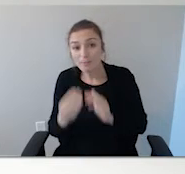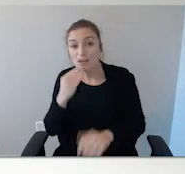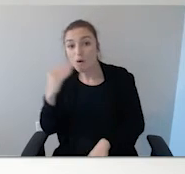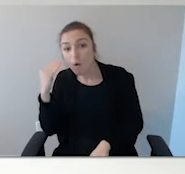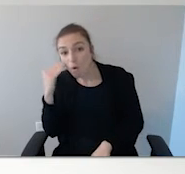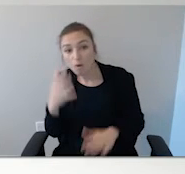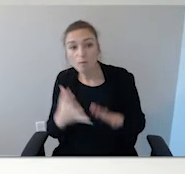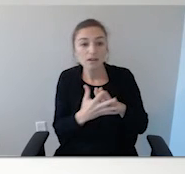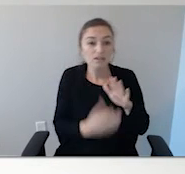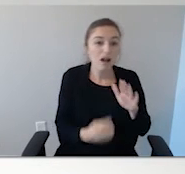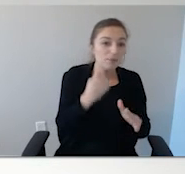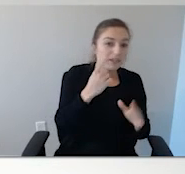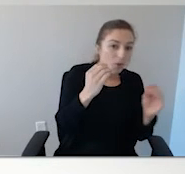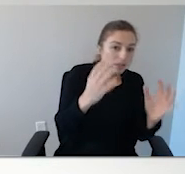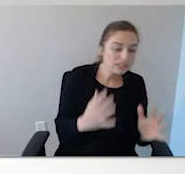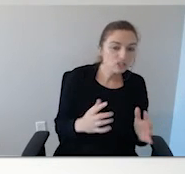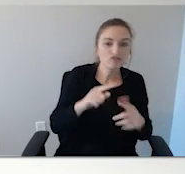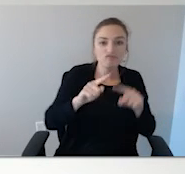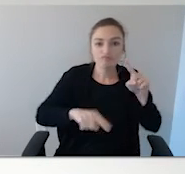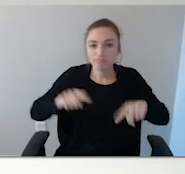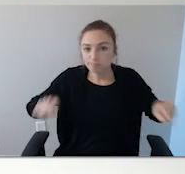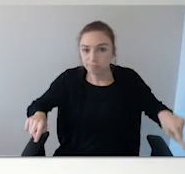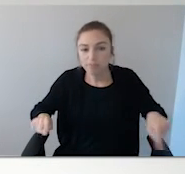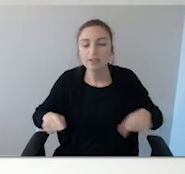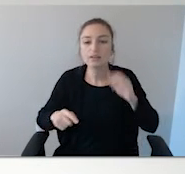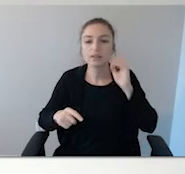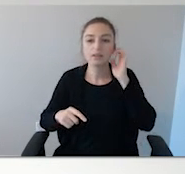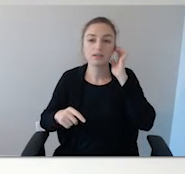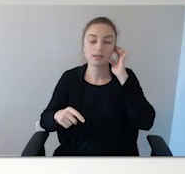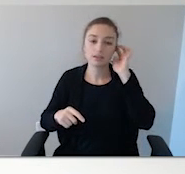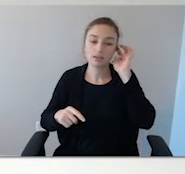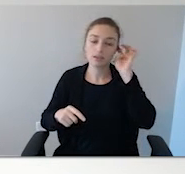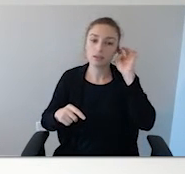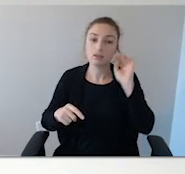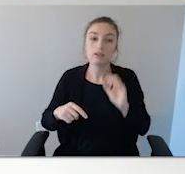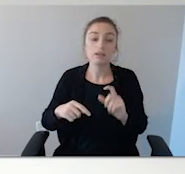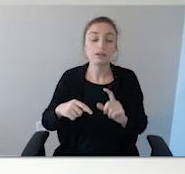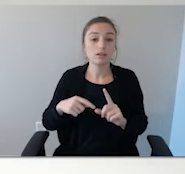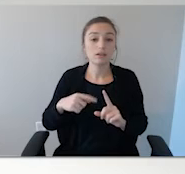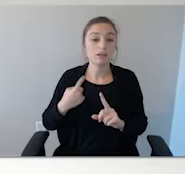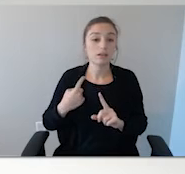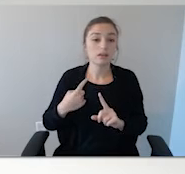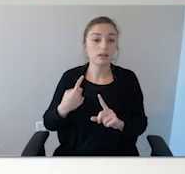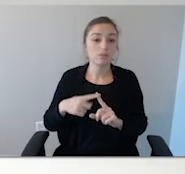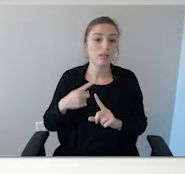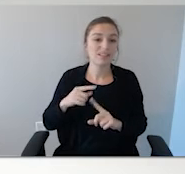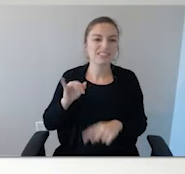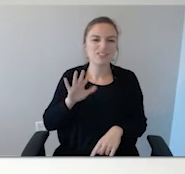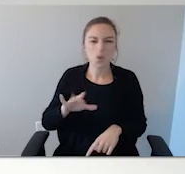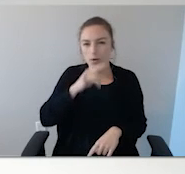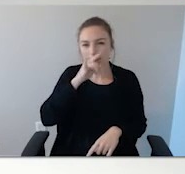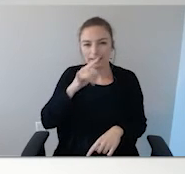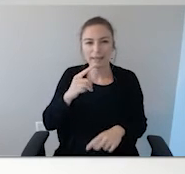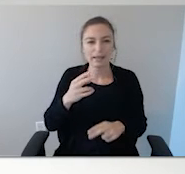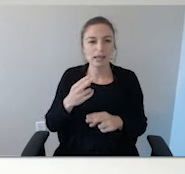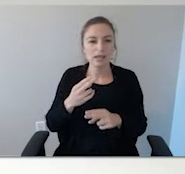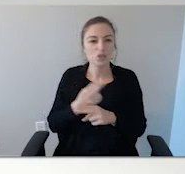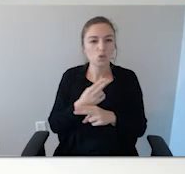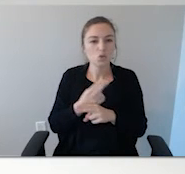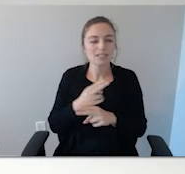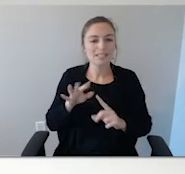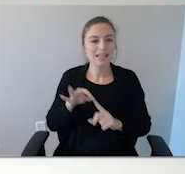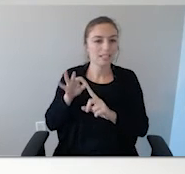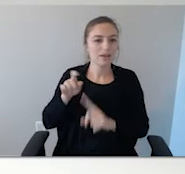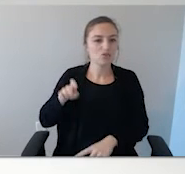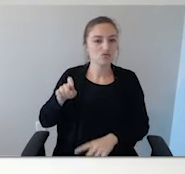teacher so that it can go on field trips. And maybe even if you've got your child on a special needs bus, you have one for